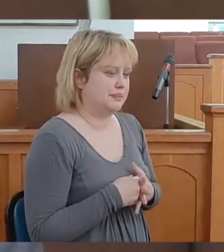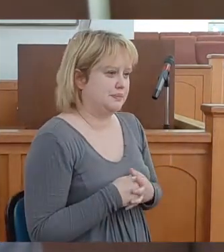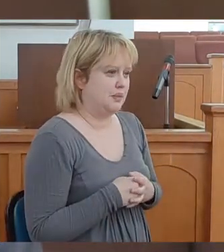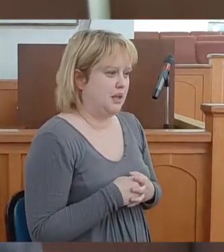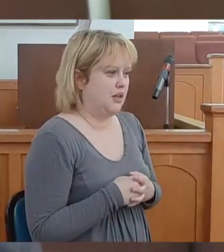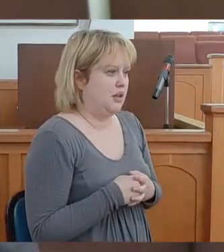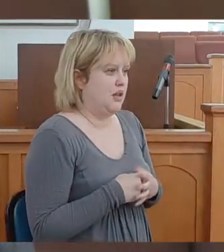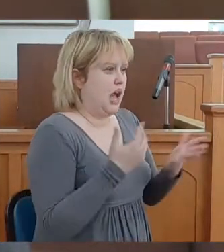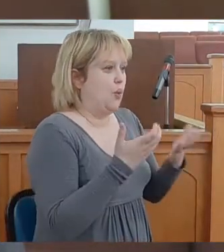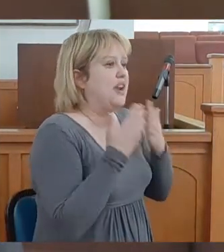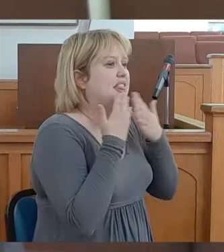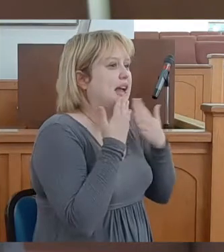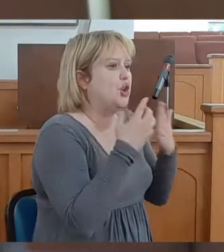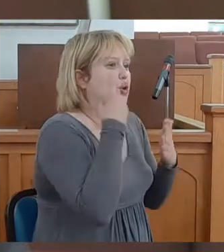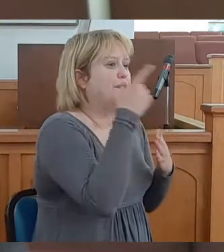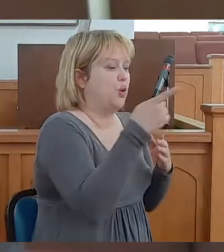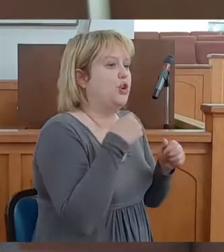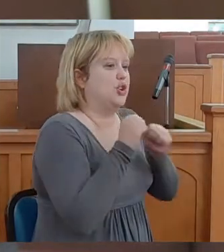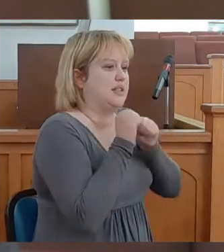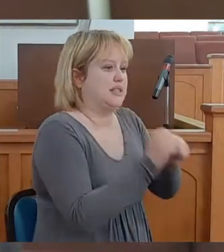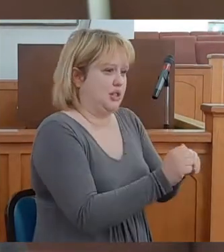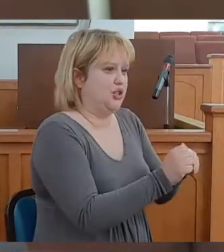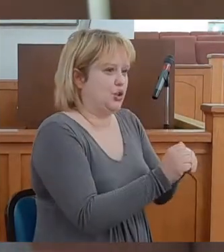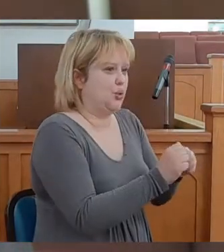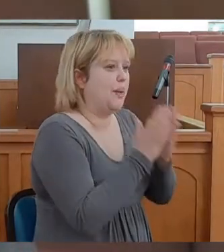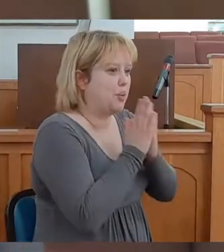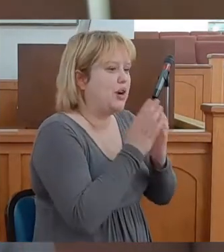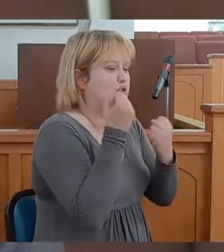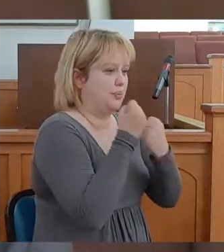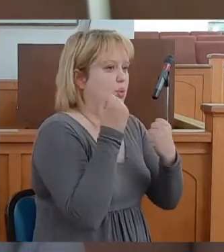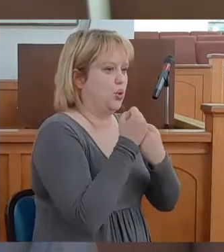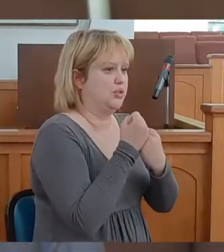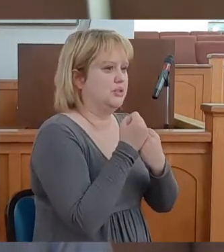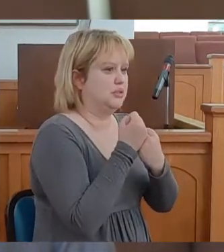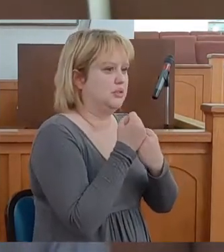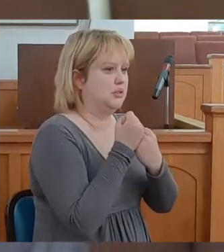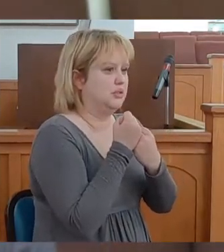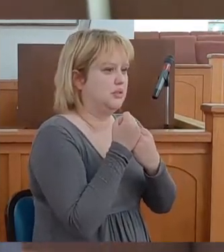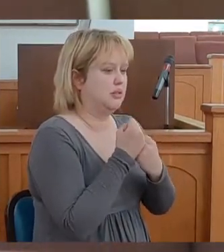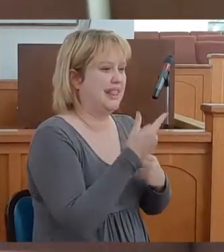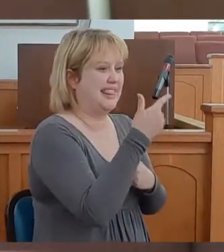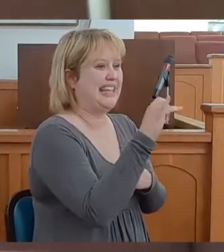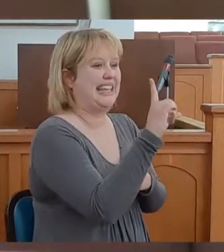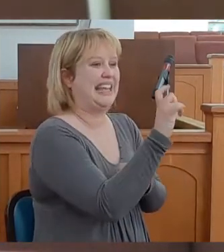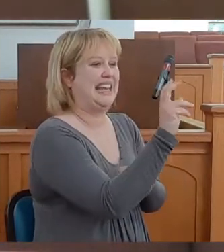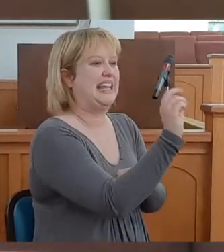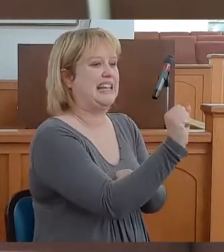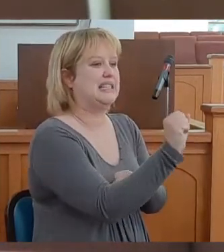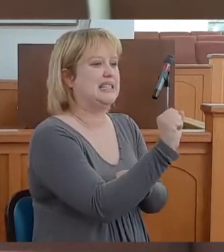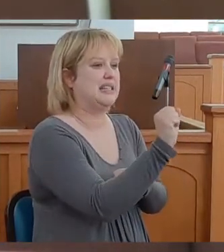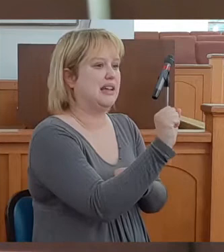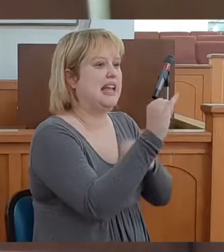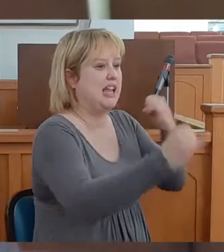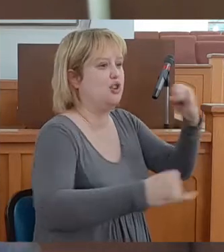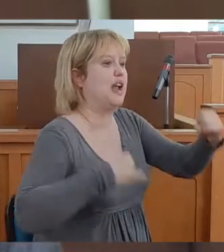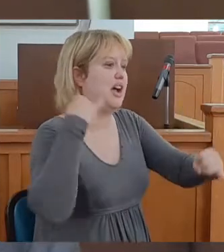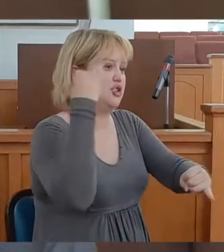I want to thank you for your continued prayer support. The Gideons International.